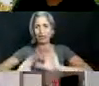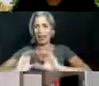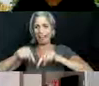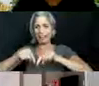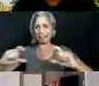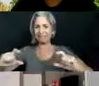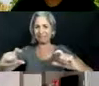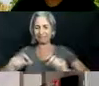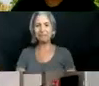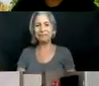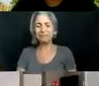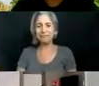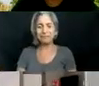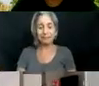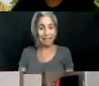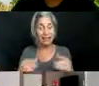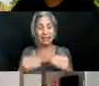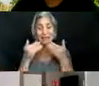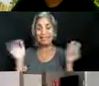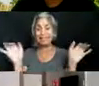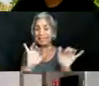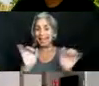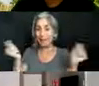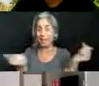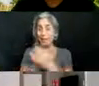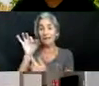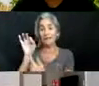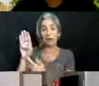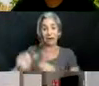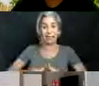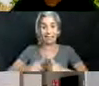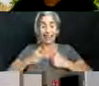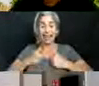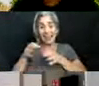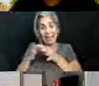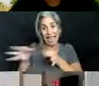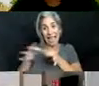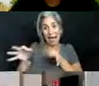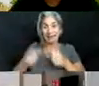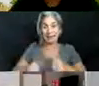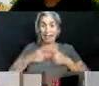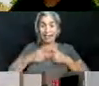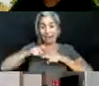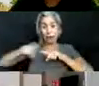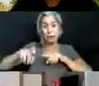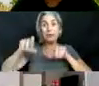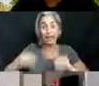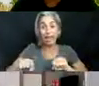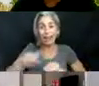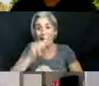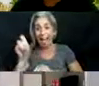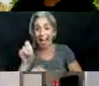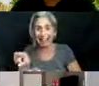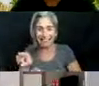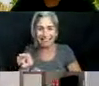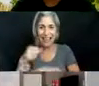there same to anybody watching in on facebook live feel free to comment on the live stream any questions you have and we'll also make sure